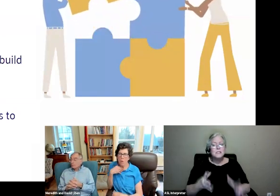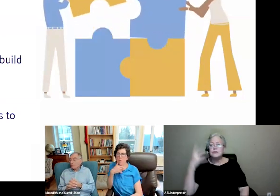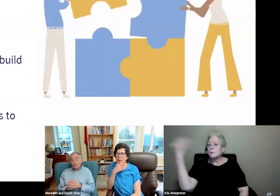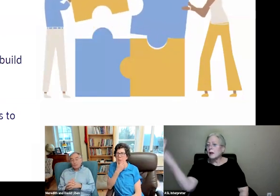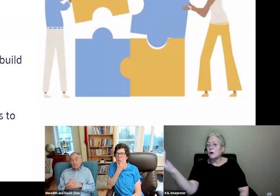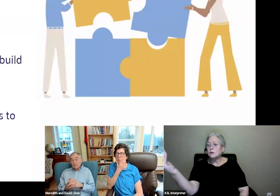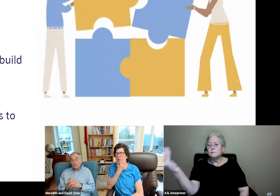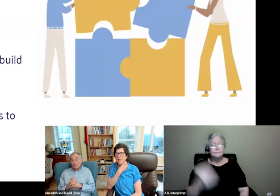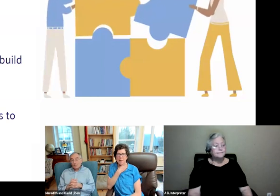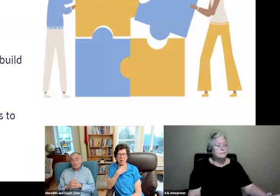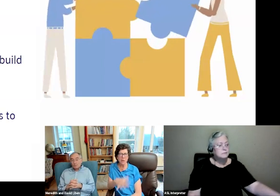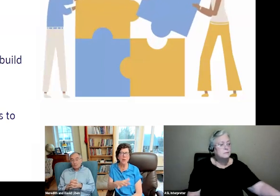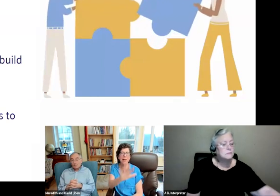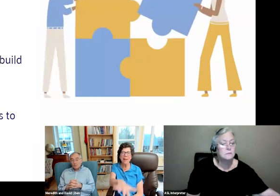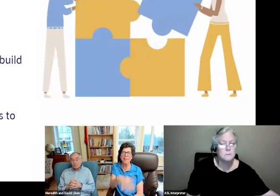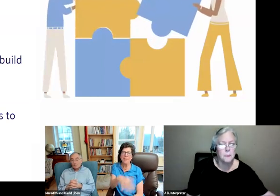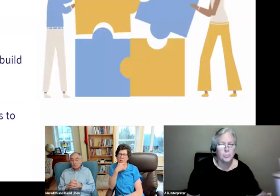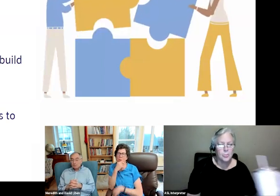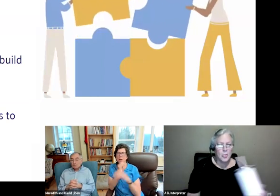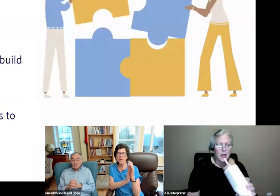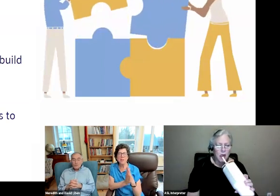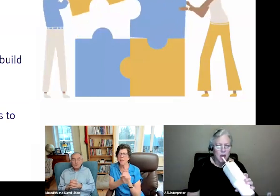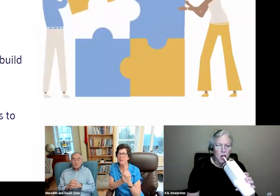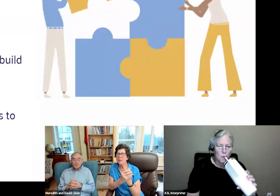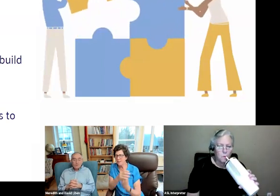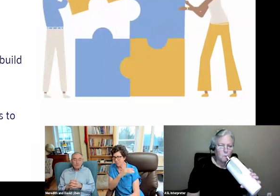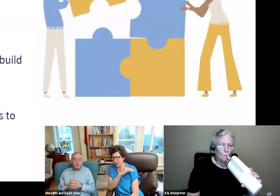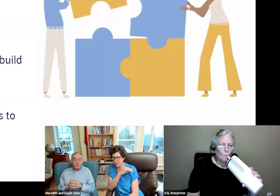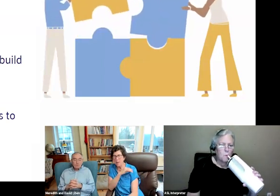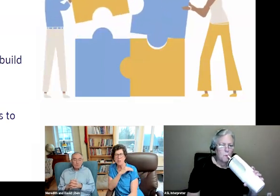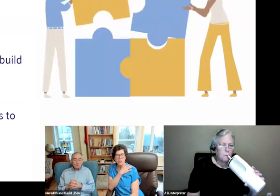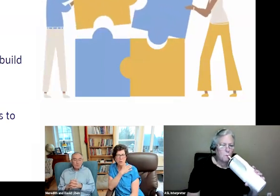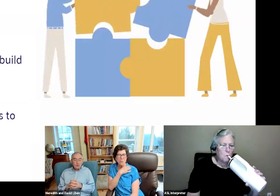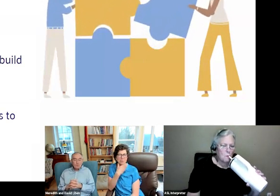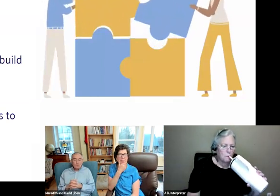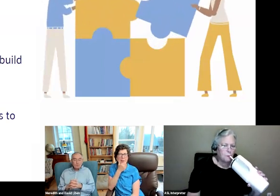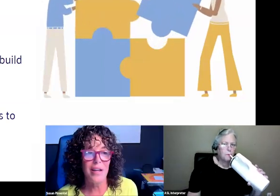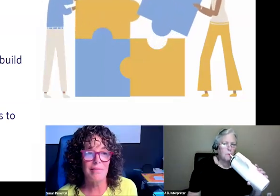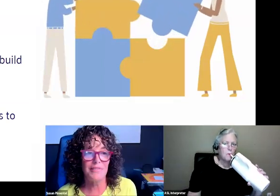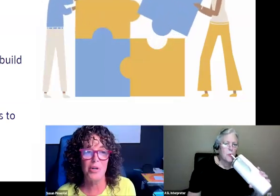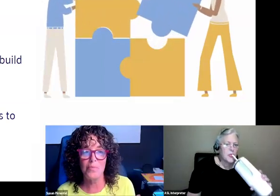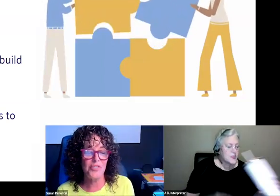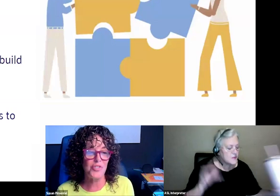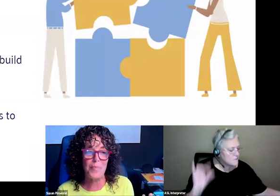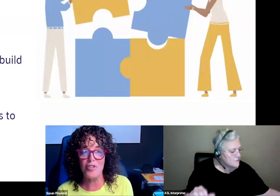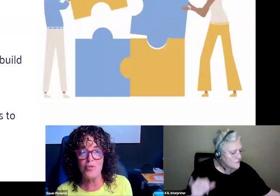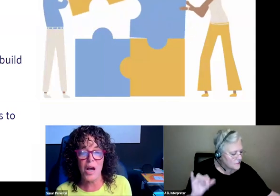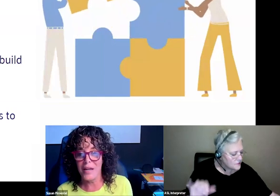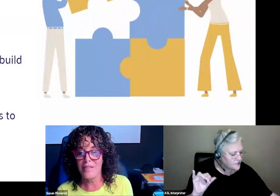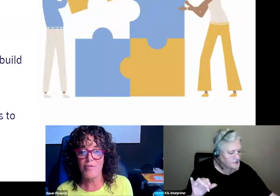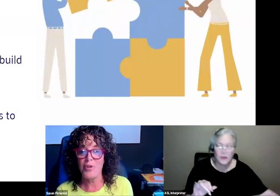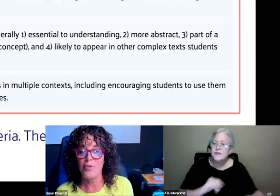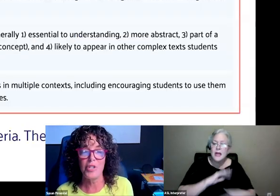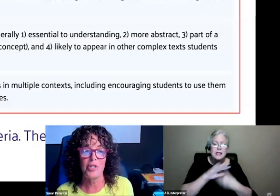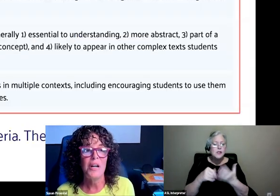exactly. It's just too much. It's just too much. Anyway, that's all I wanted to say on that slide. Back to you, Sue. All right. So just zippity-doo